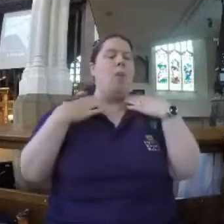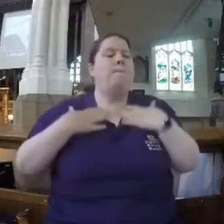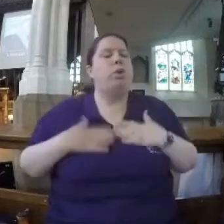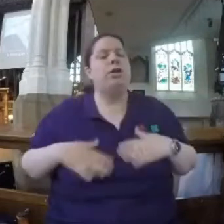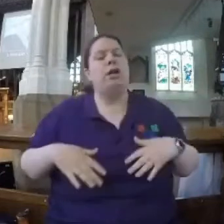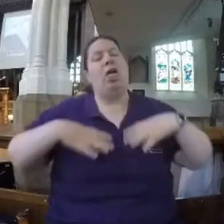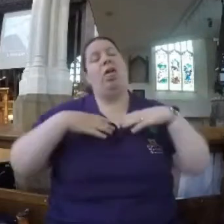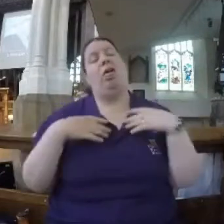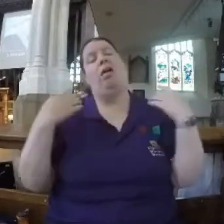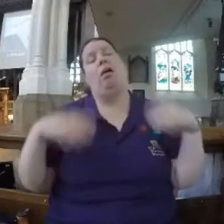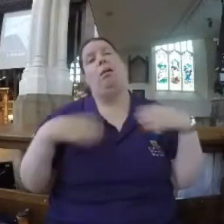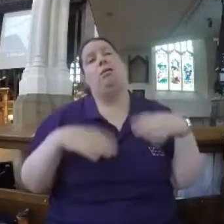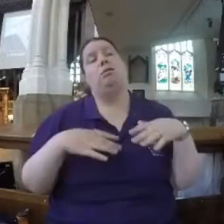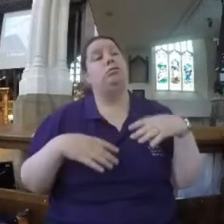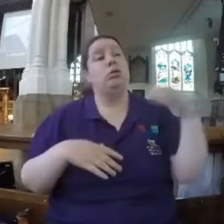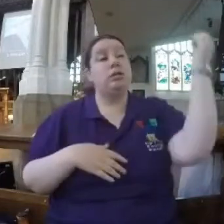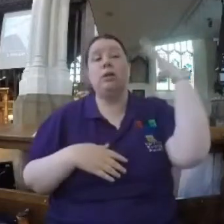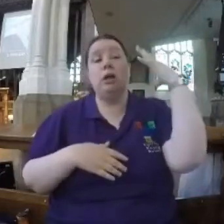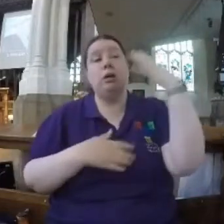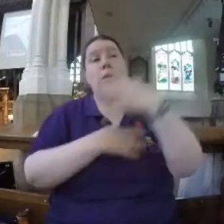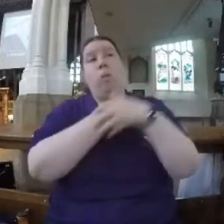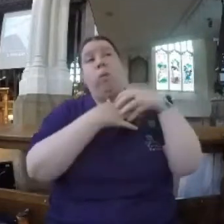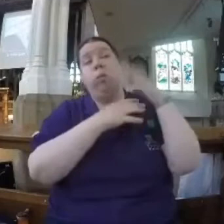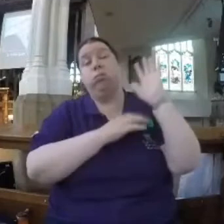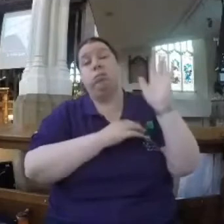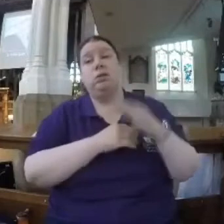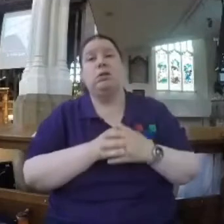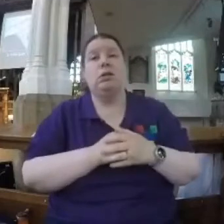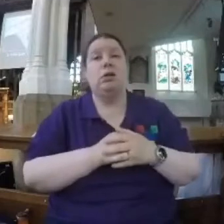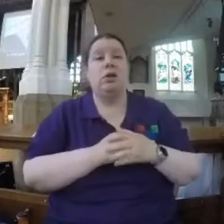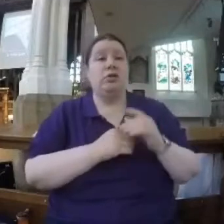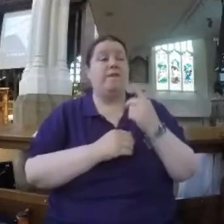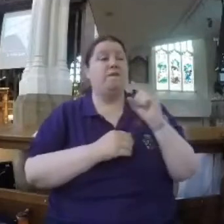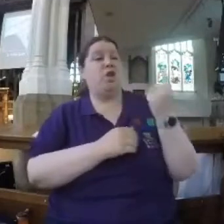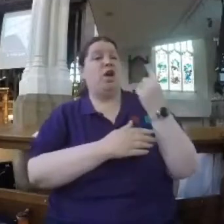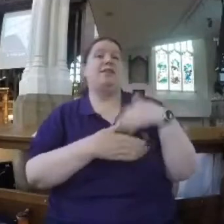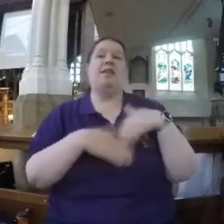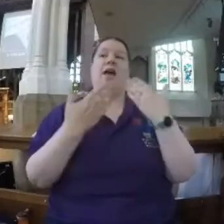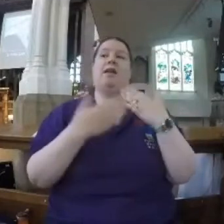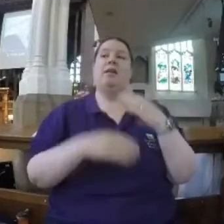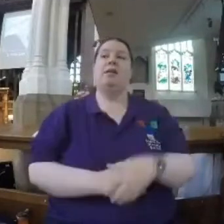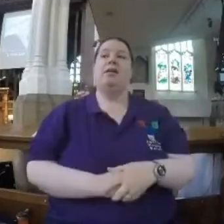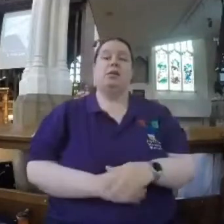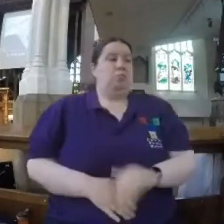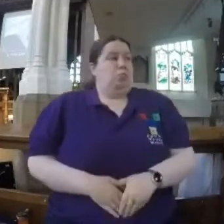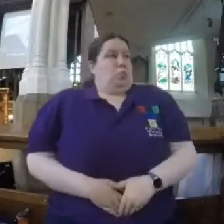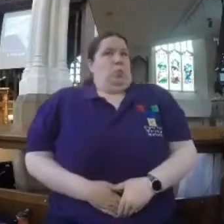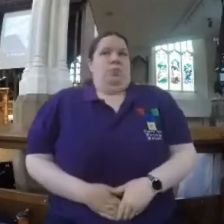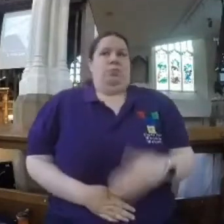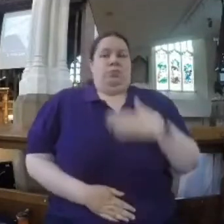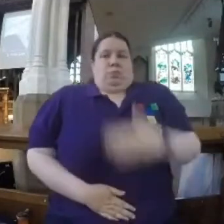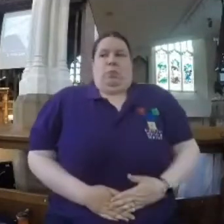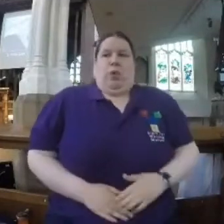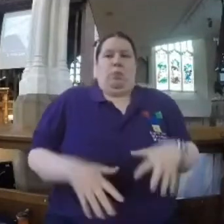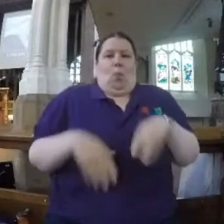You really ache. It's not because of sunburn. It's because of the first day of the holiday, you've been walking around with your stomach tucked in, so you look like you've a flat